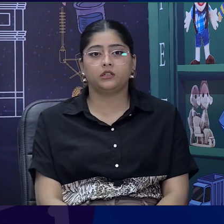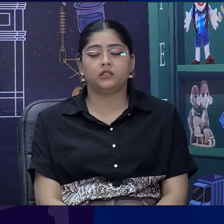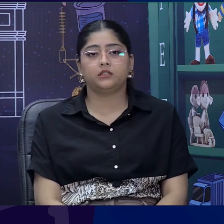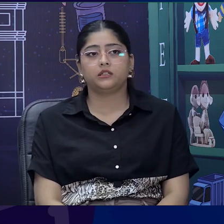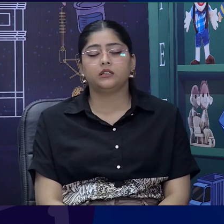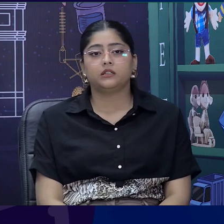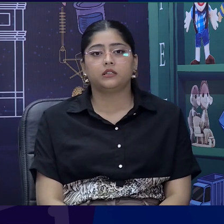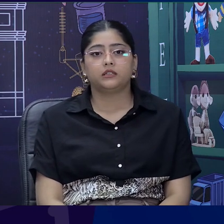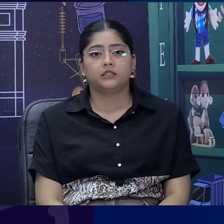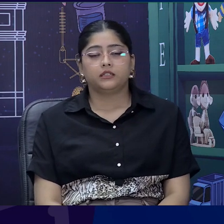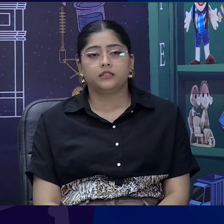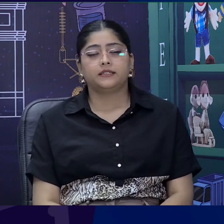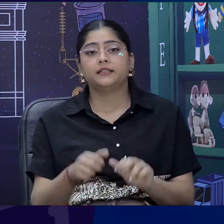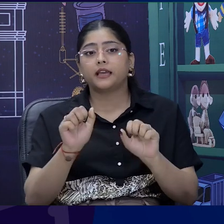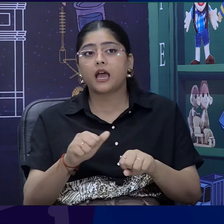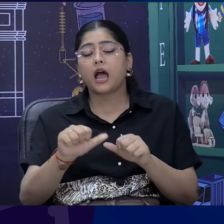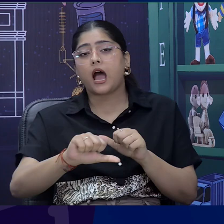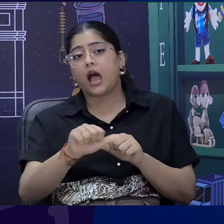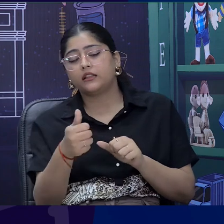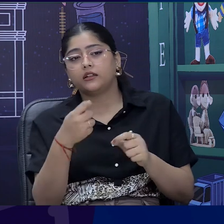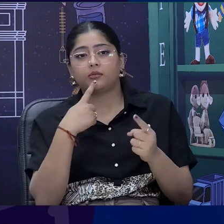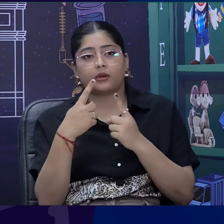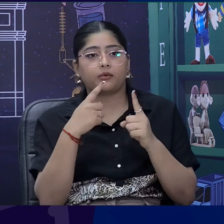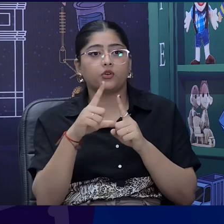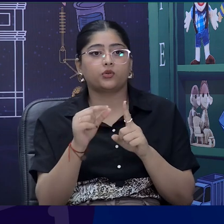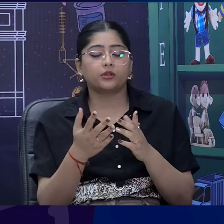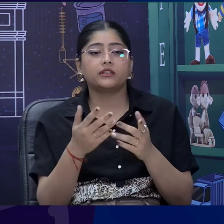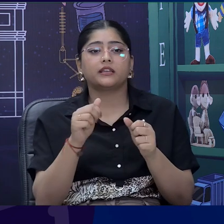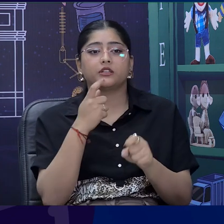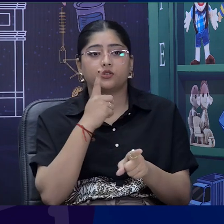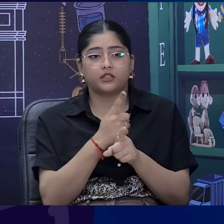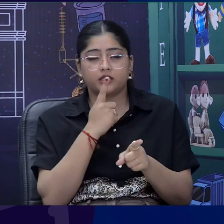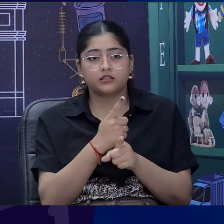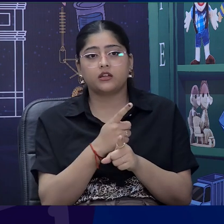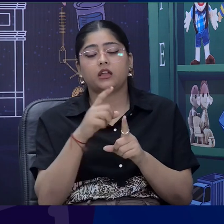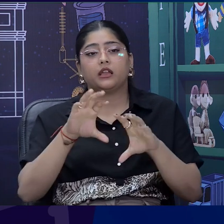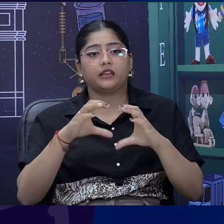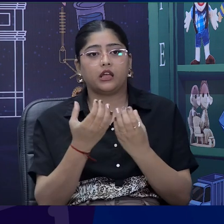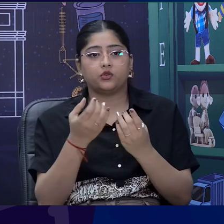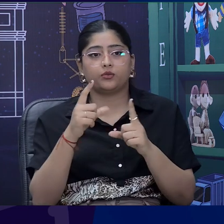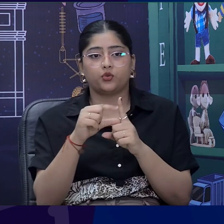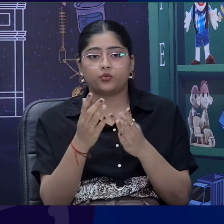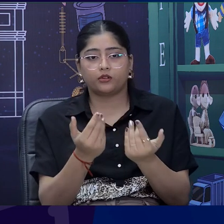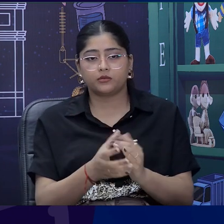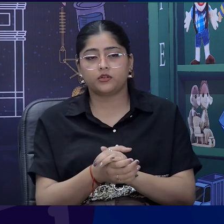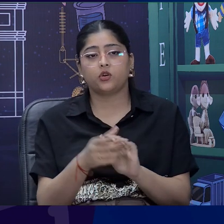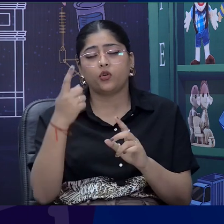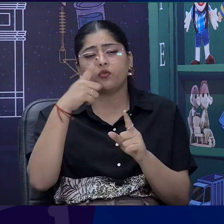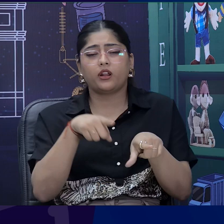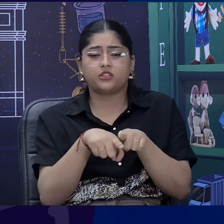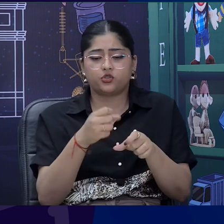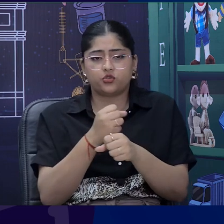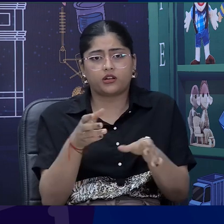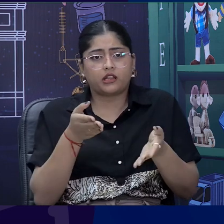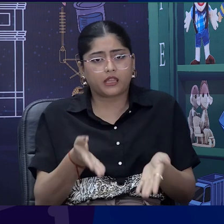So, what other activities can teacher do in this classroom for this particular poem ma'am.